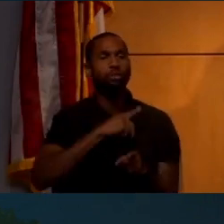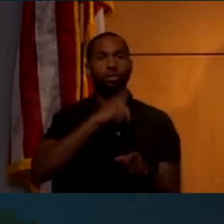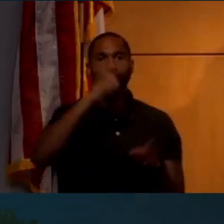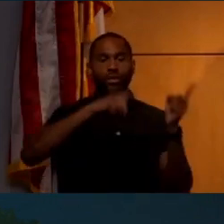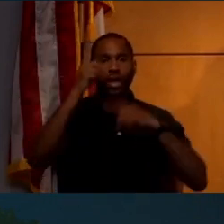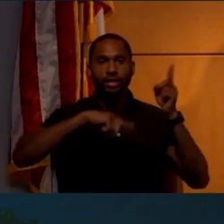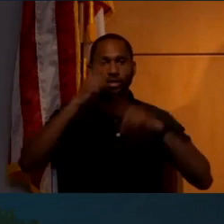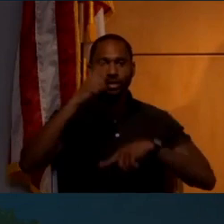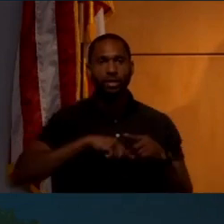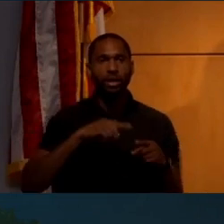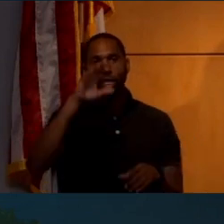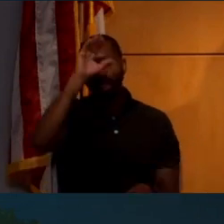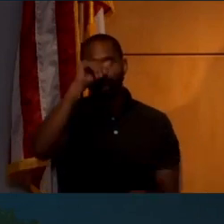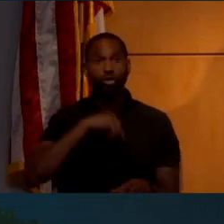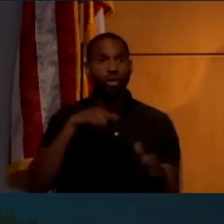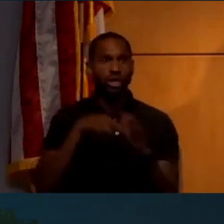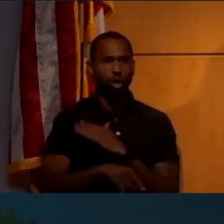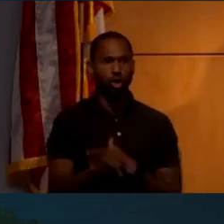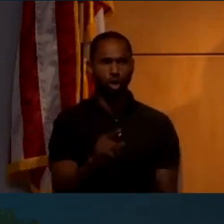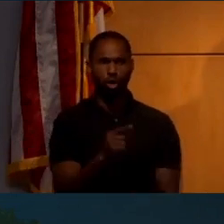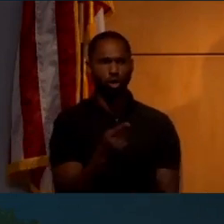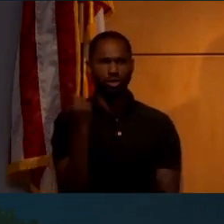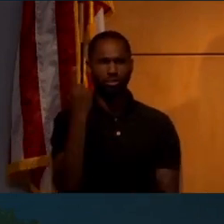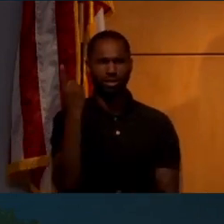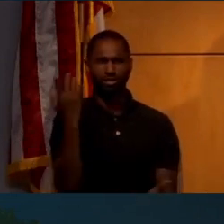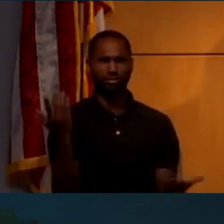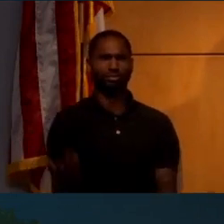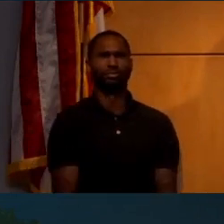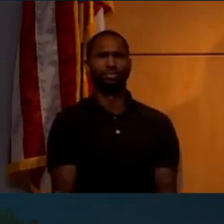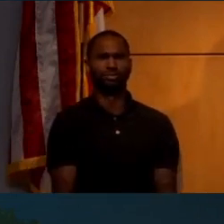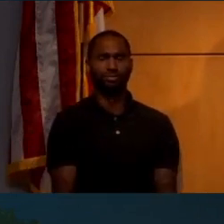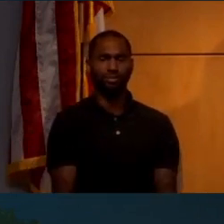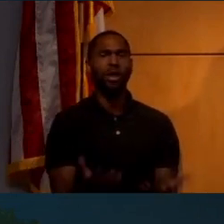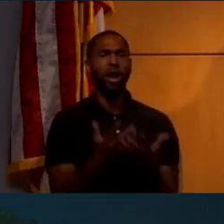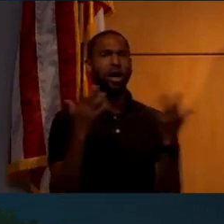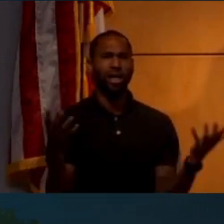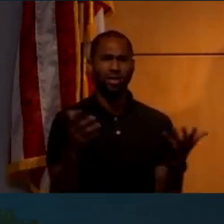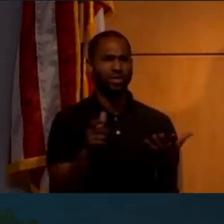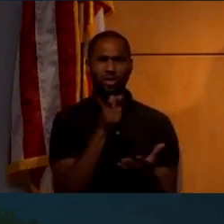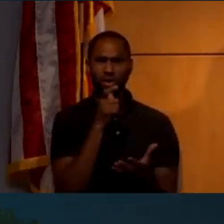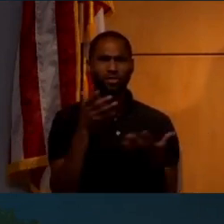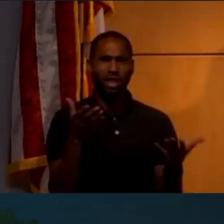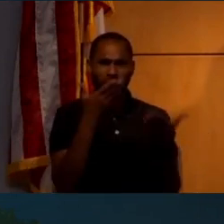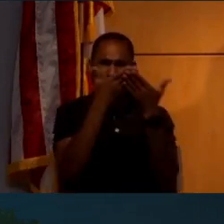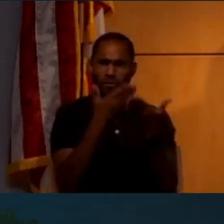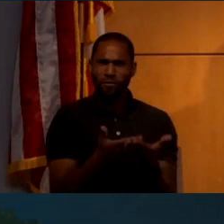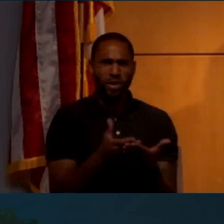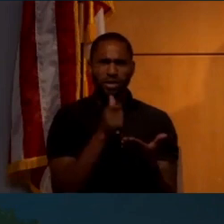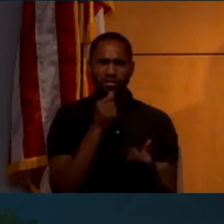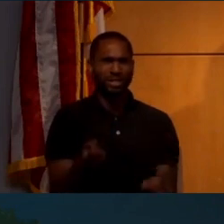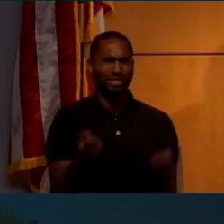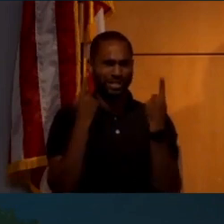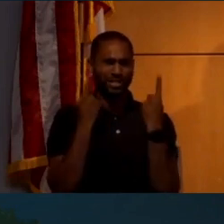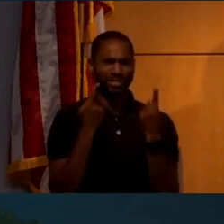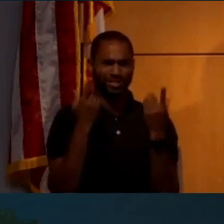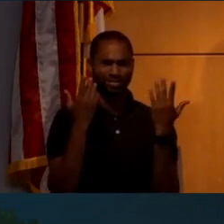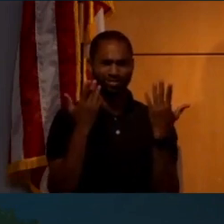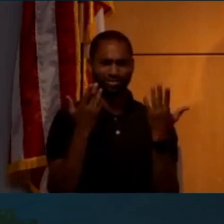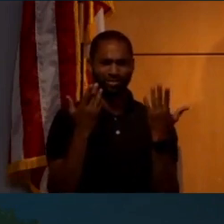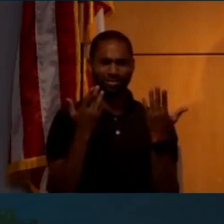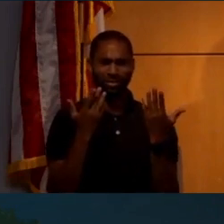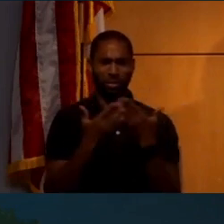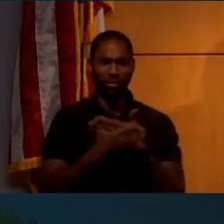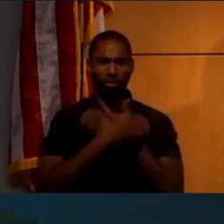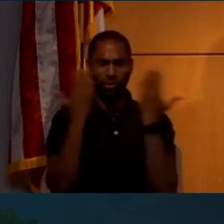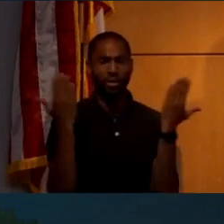being faked. And so they killed her or something. Yeah. A lot of these things don't hold a lot of water. doesn't make a lot of sense. And also,